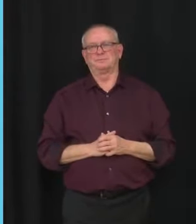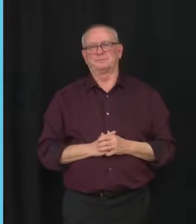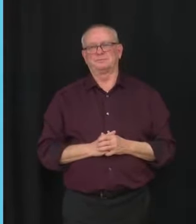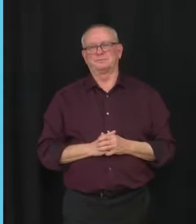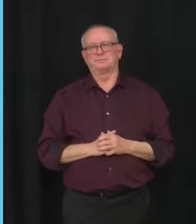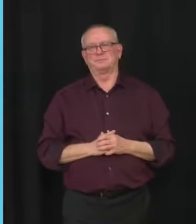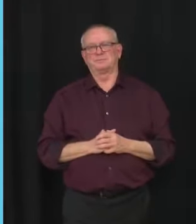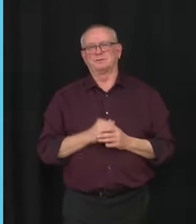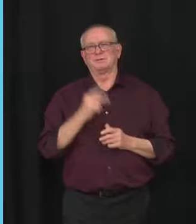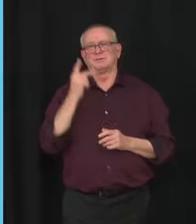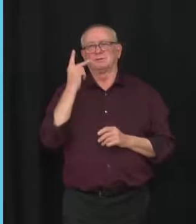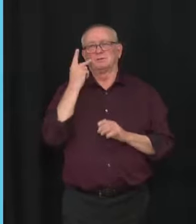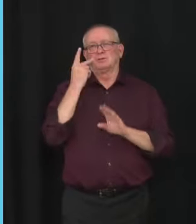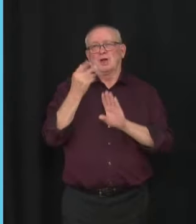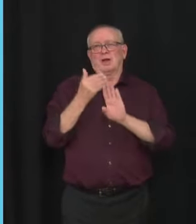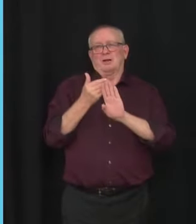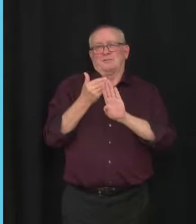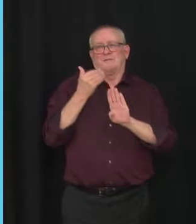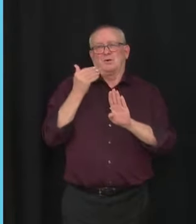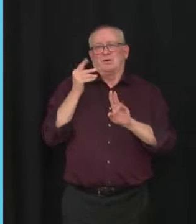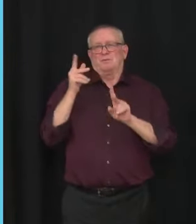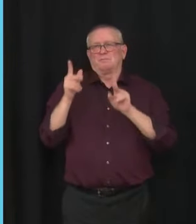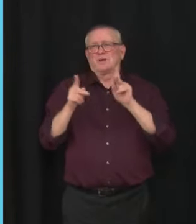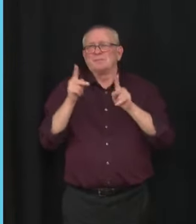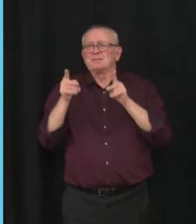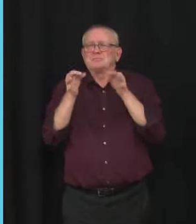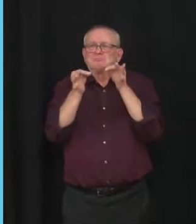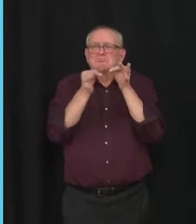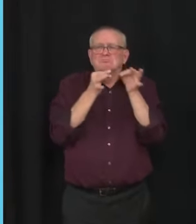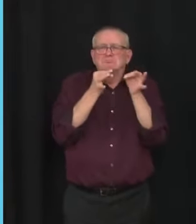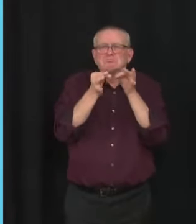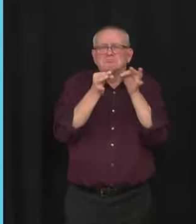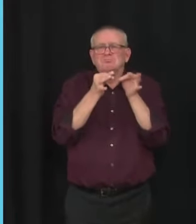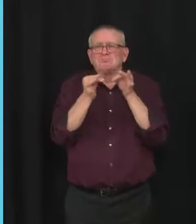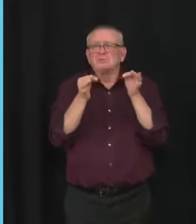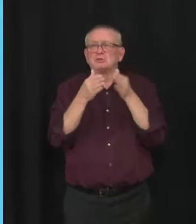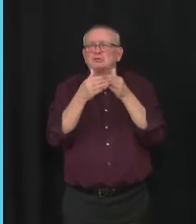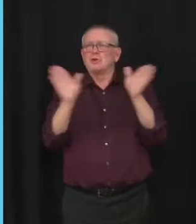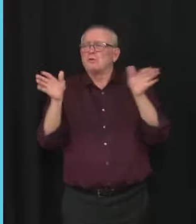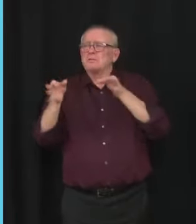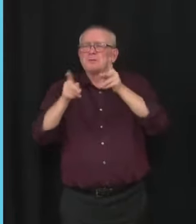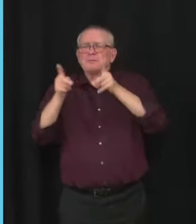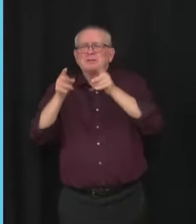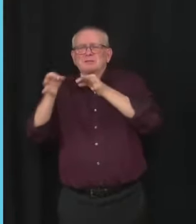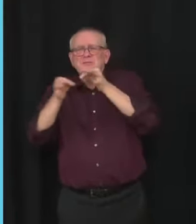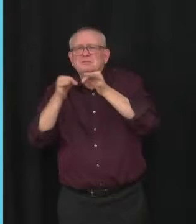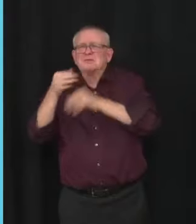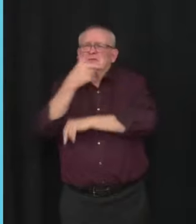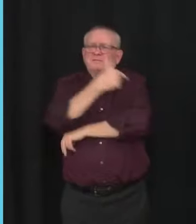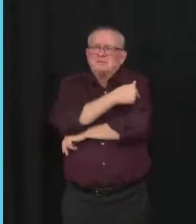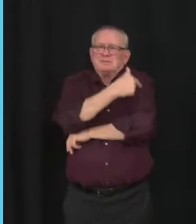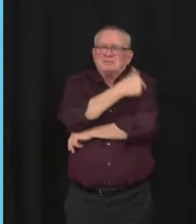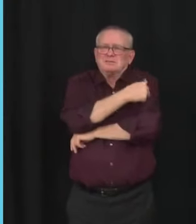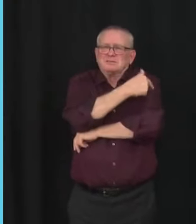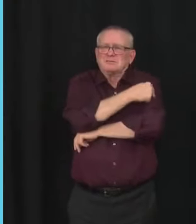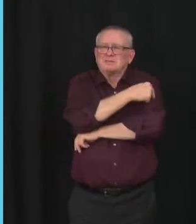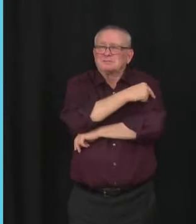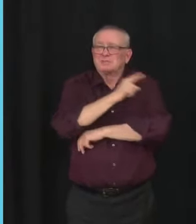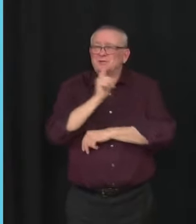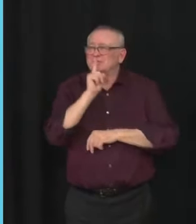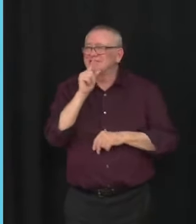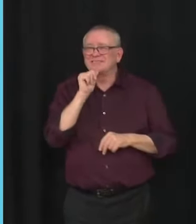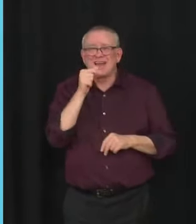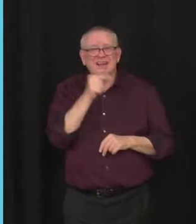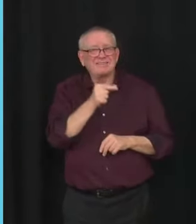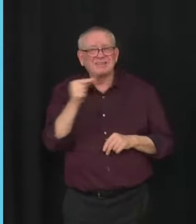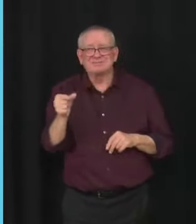info on how to book them, get booked for vaccines. Like, those are lovely people, but that's not exactly a positive reflection on government